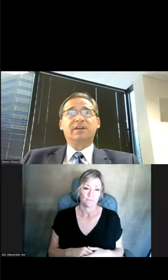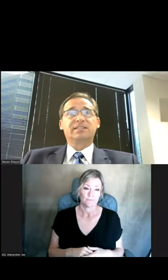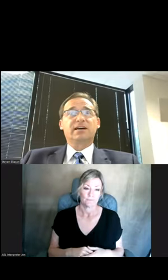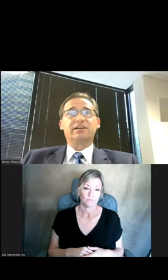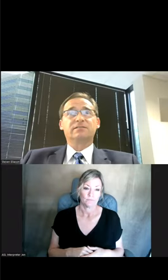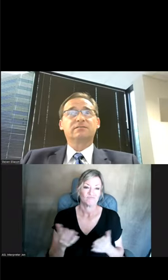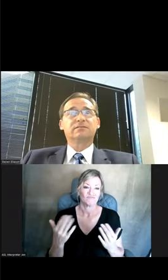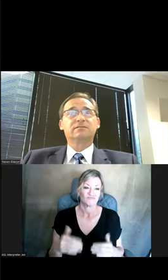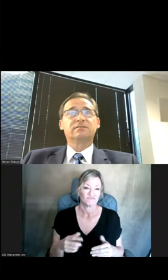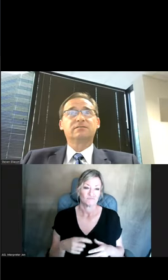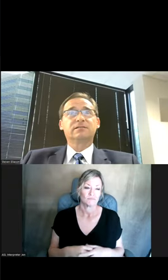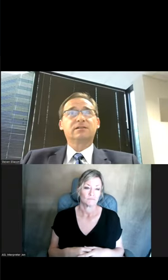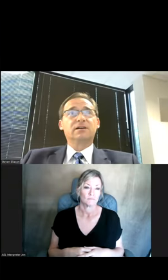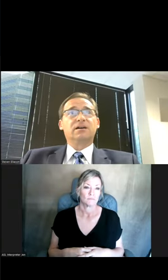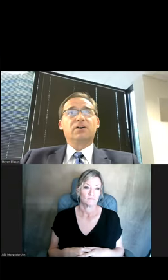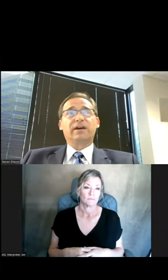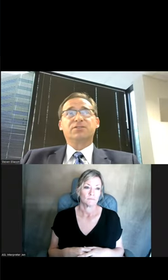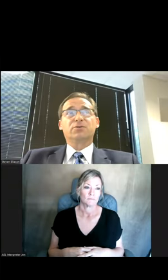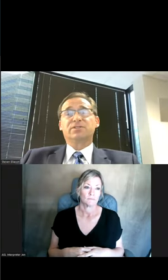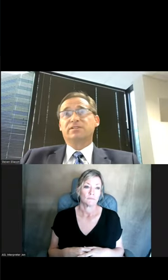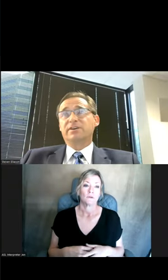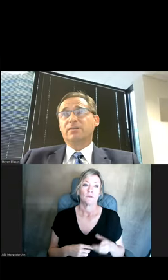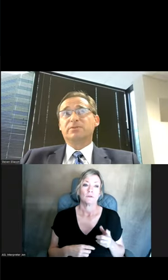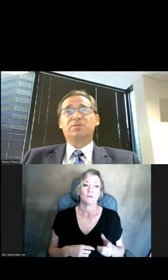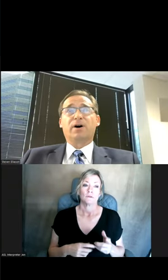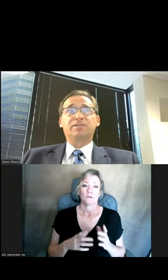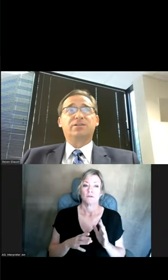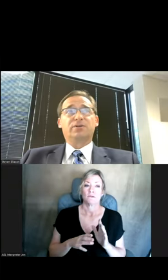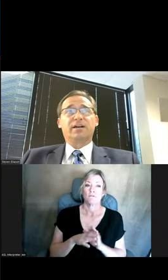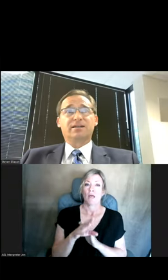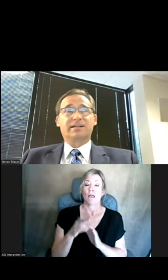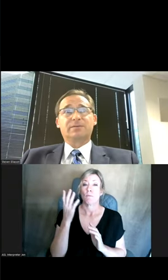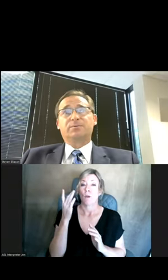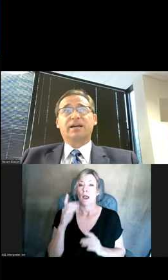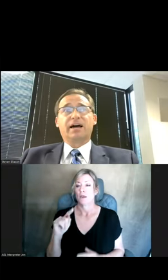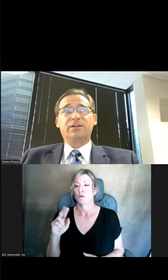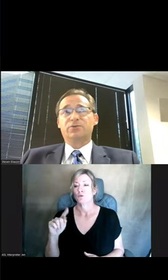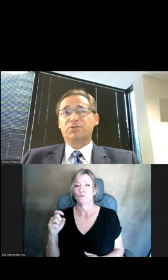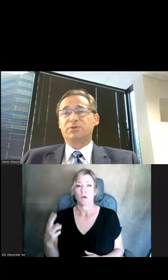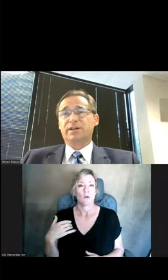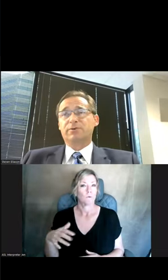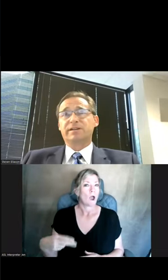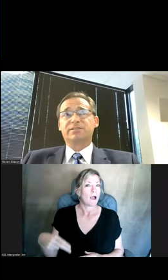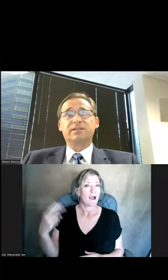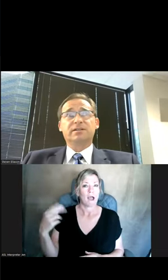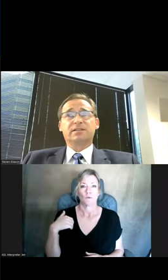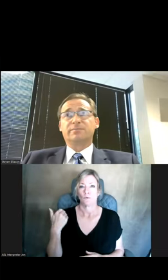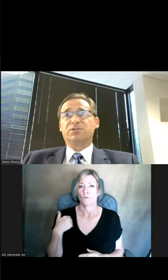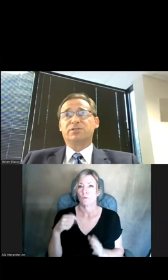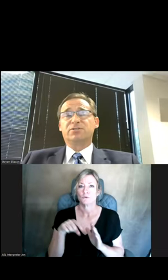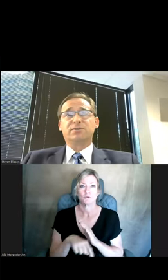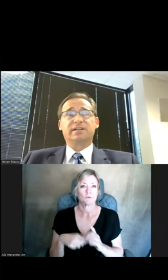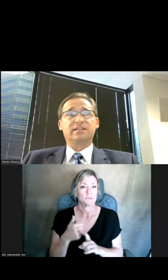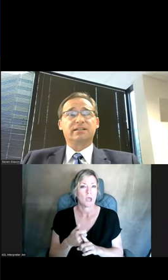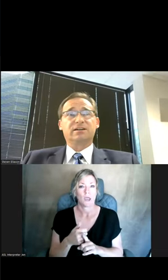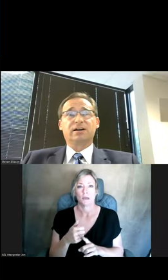Next slide. Okay, so it was developed in response to Utah's unacceptably high youth suicide rates. As I